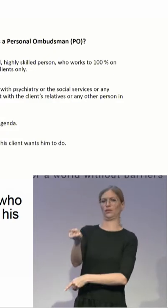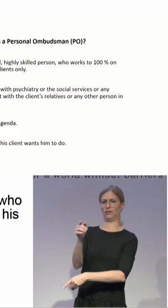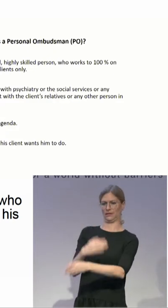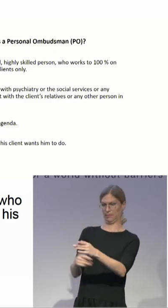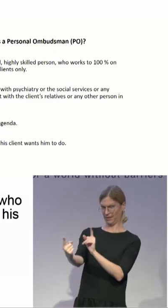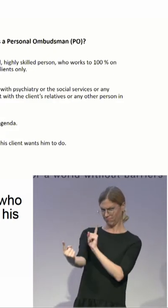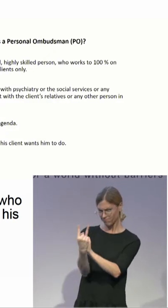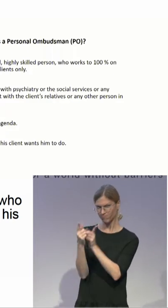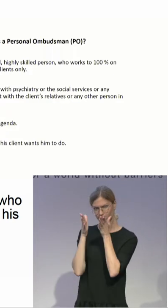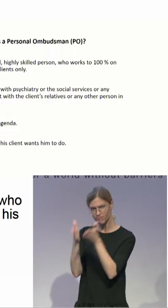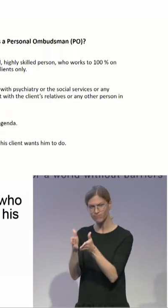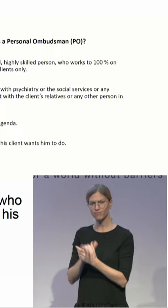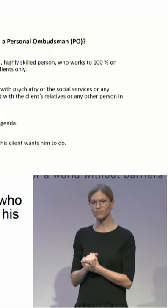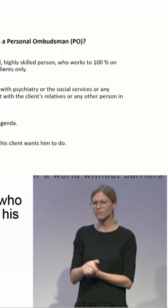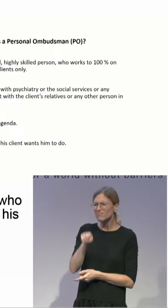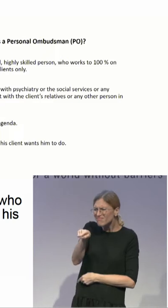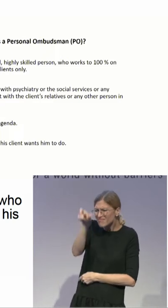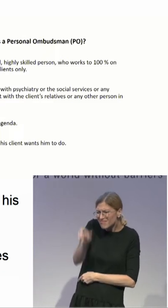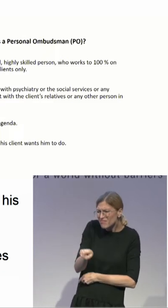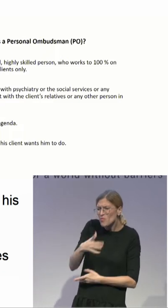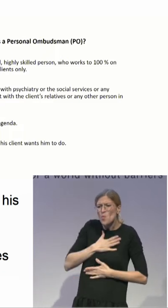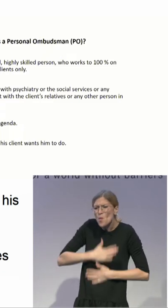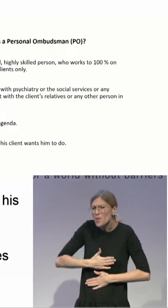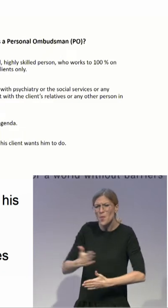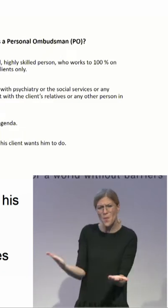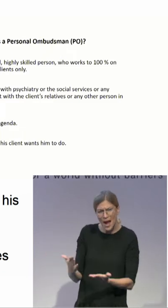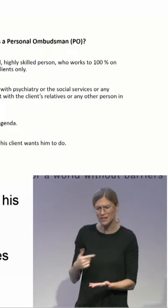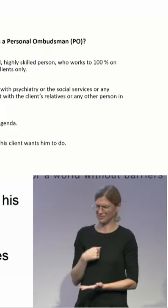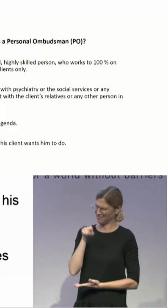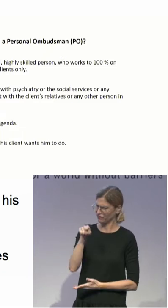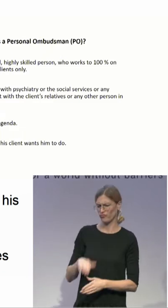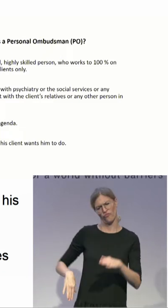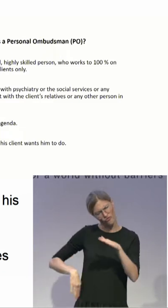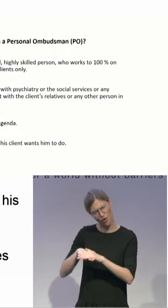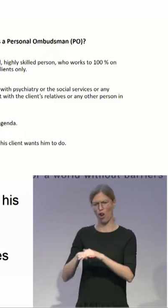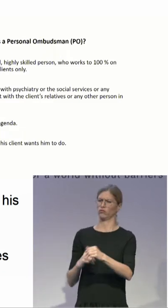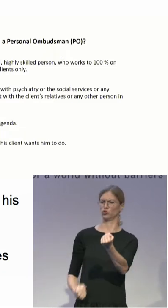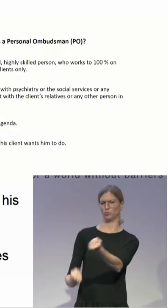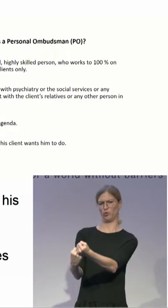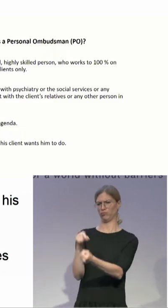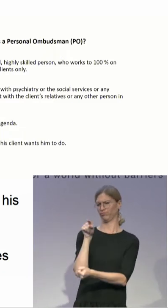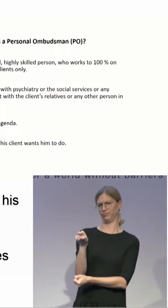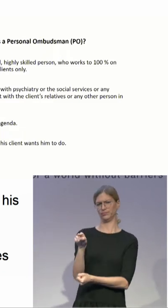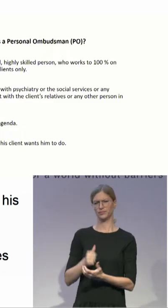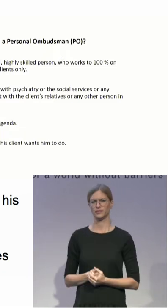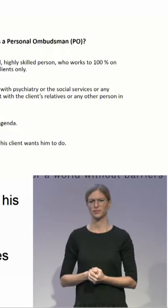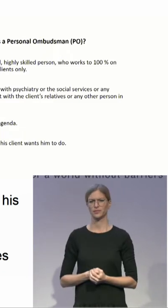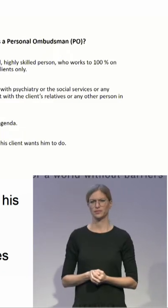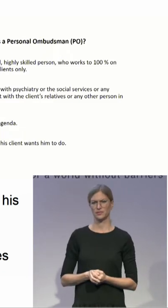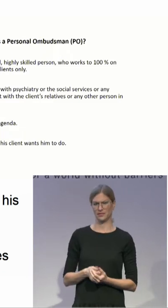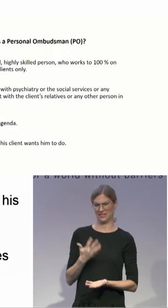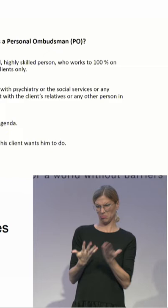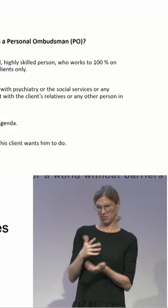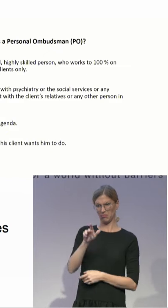him to do, as it can take a long time, sometimes several months, before the client knows and dares to tell what kind of help he